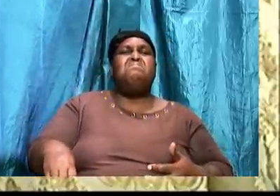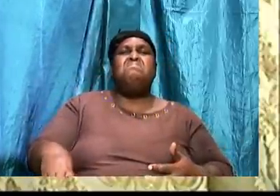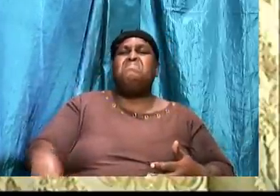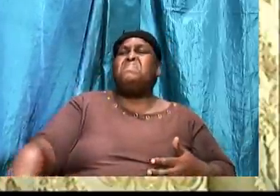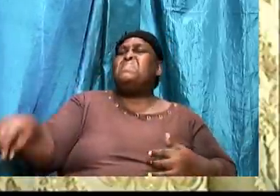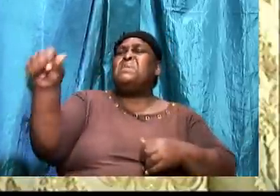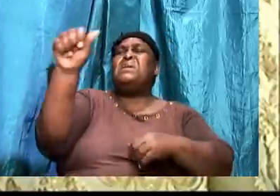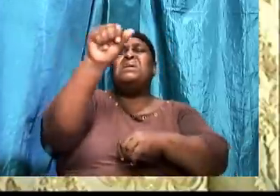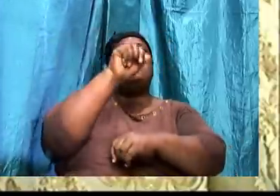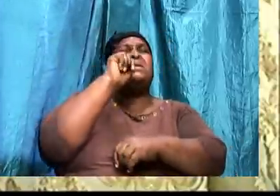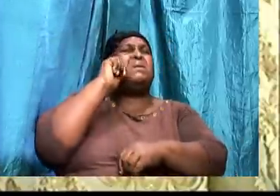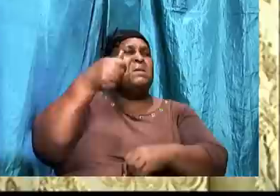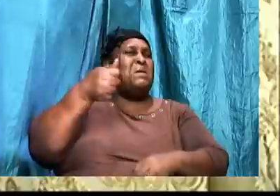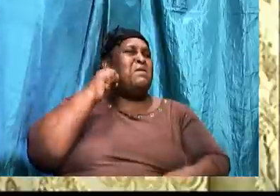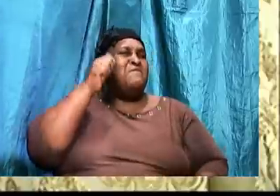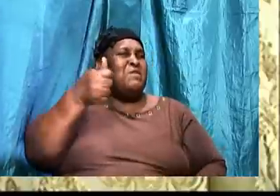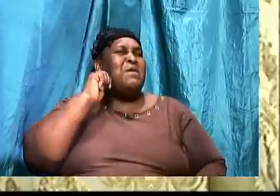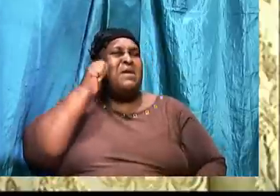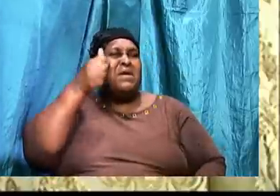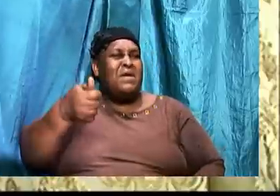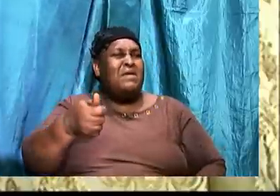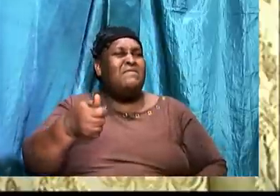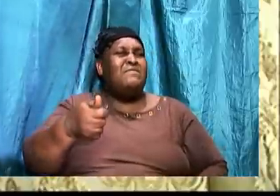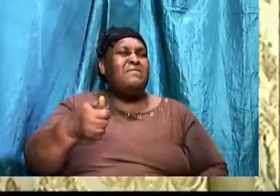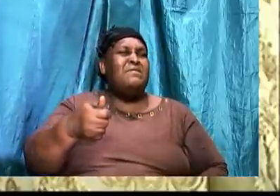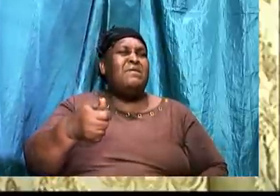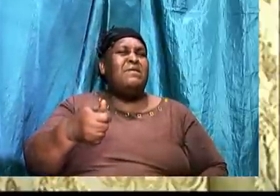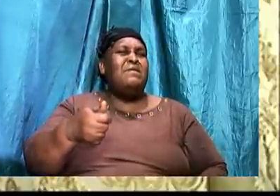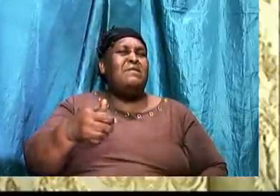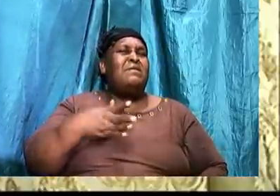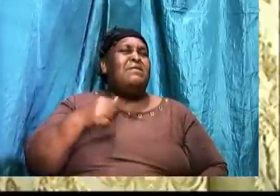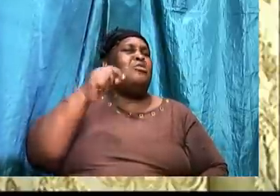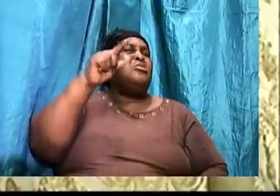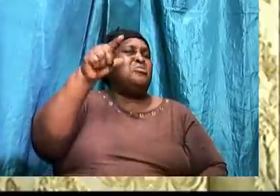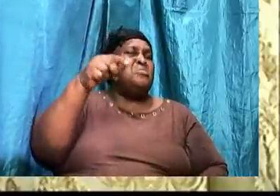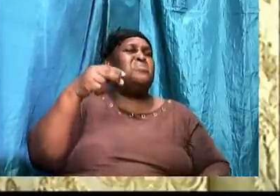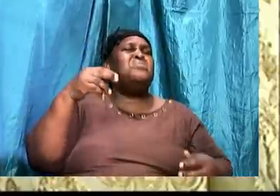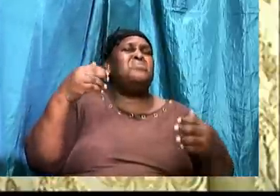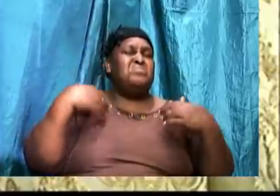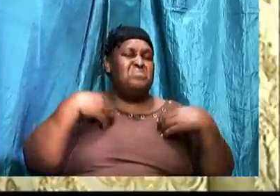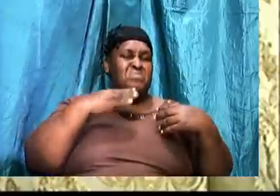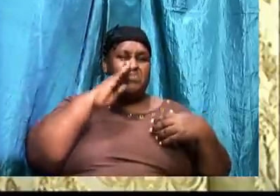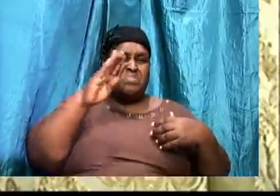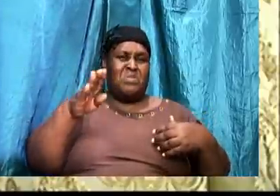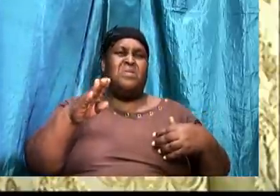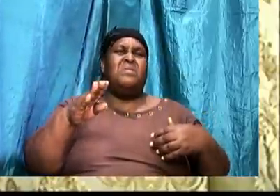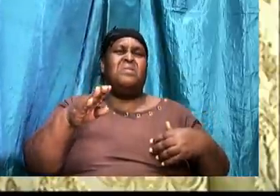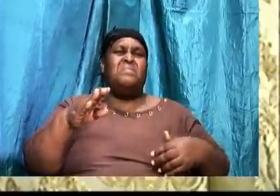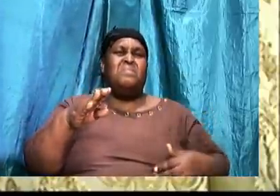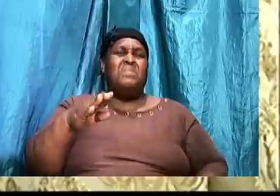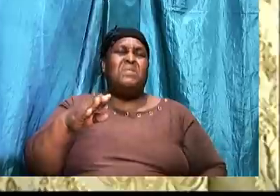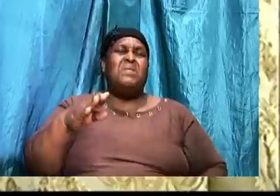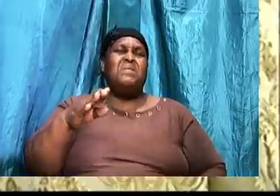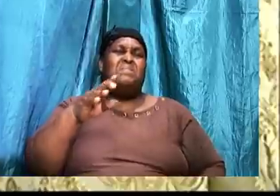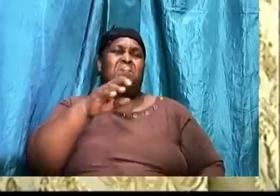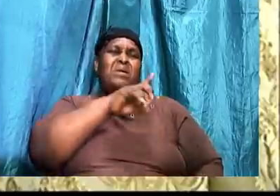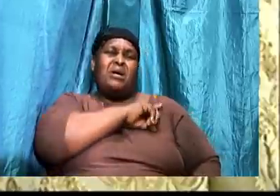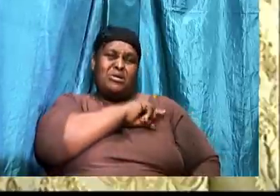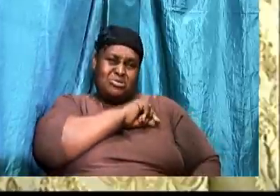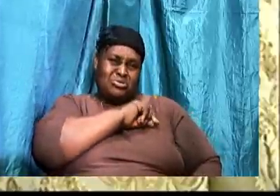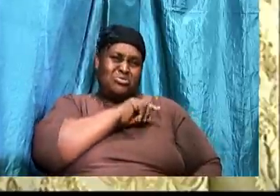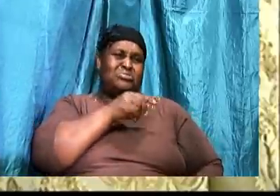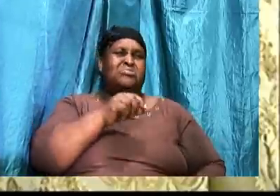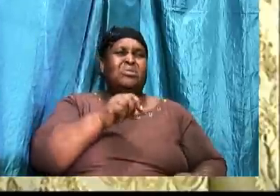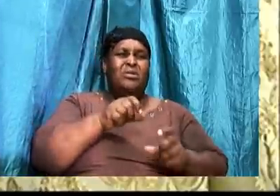And you have got to be conscious of this. Anyone controls the mind, we